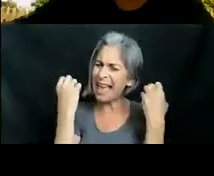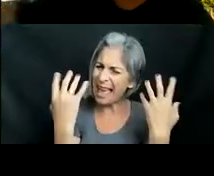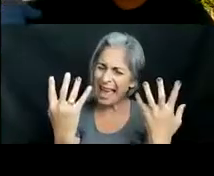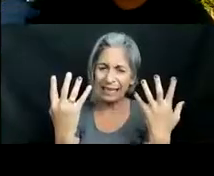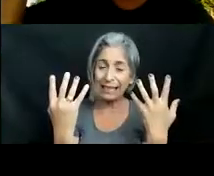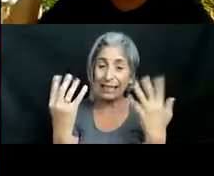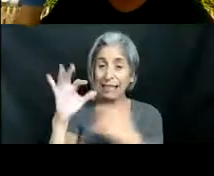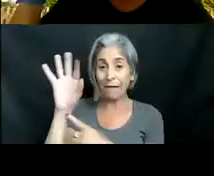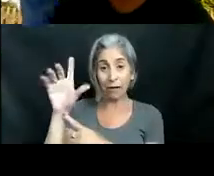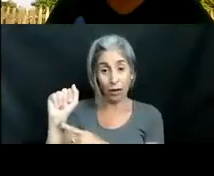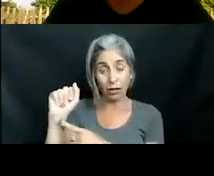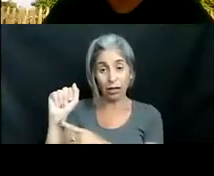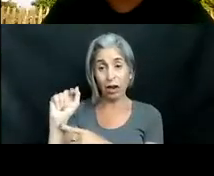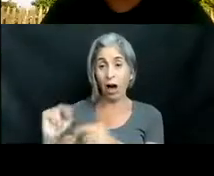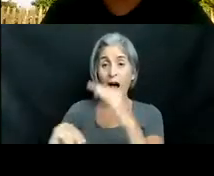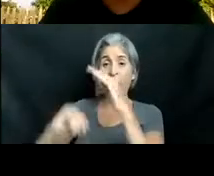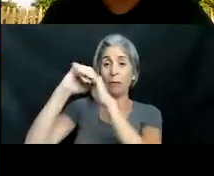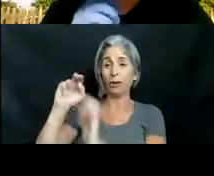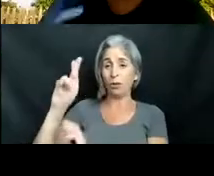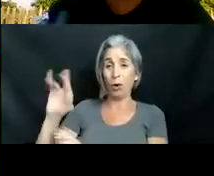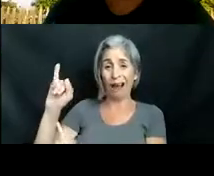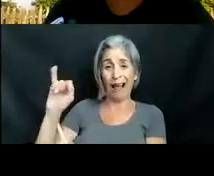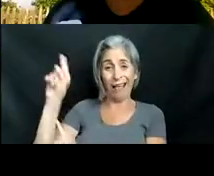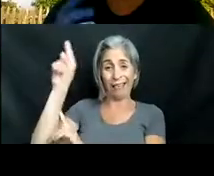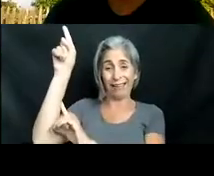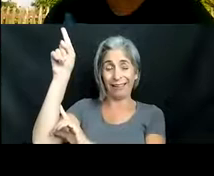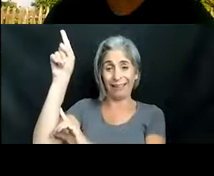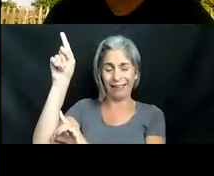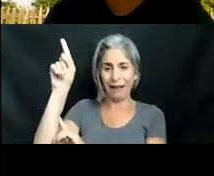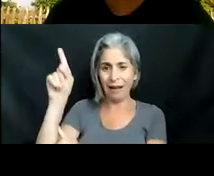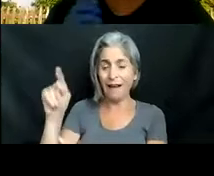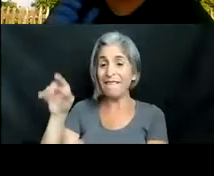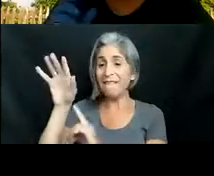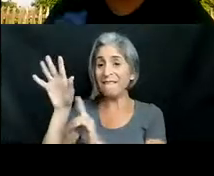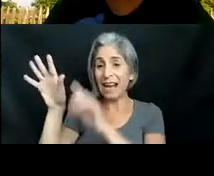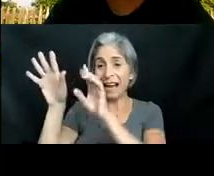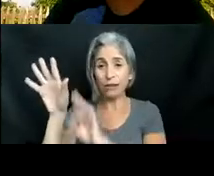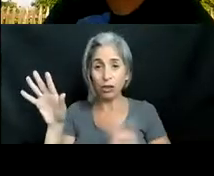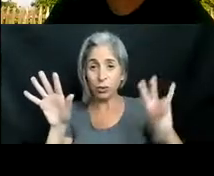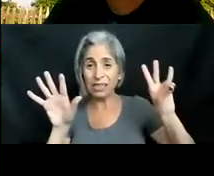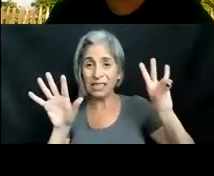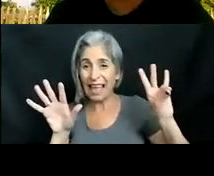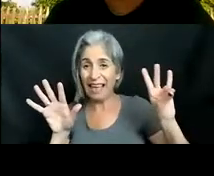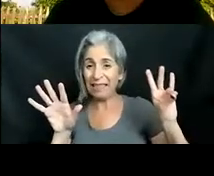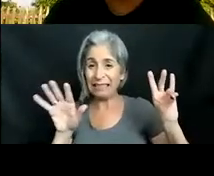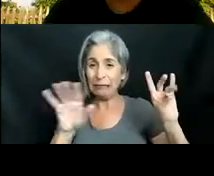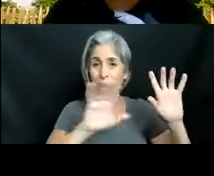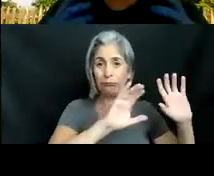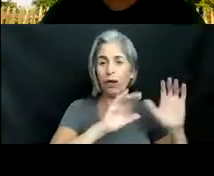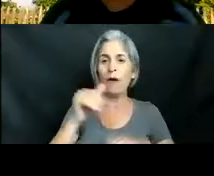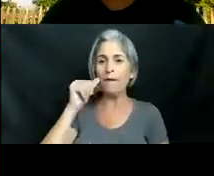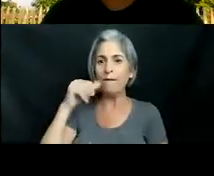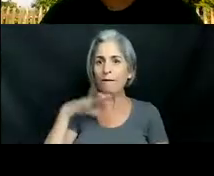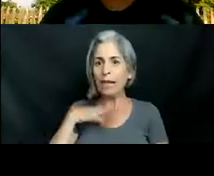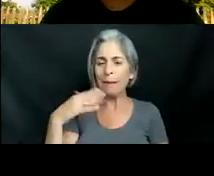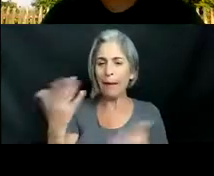mexico even all the way up to rhode island those are all stemming from five to seven uh five to seven breeding females so